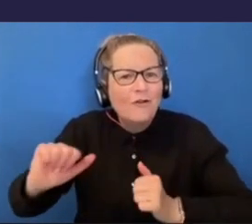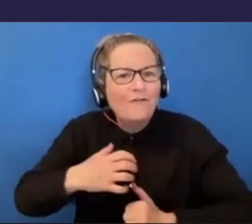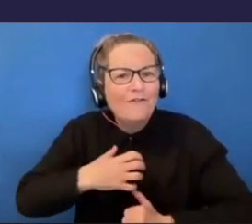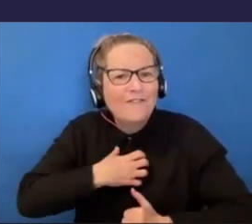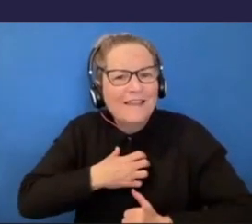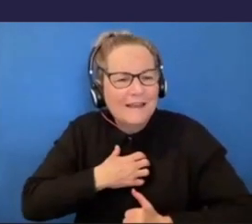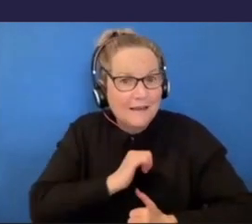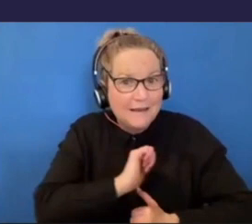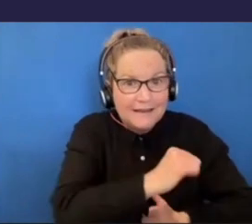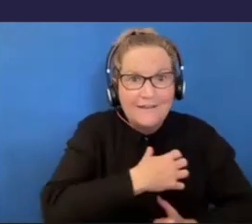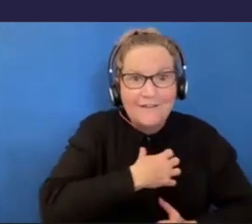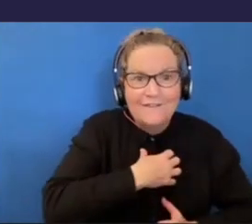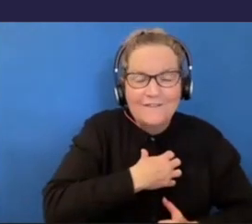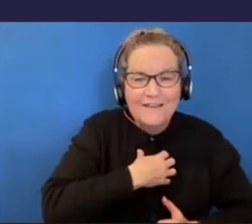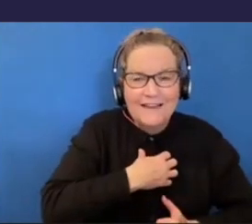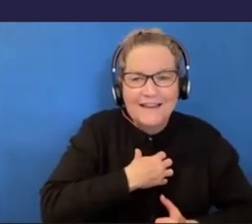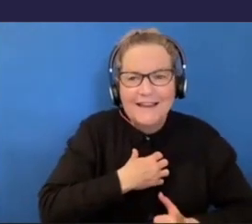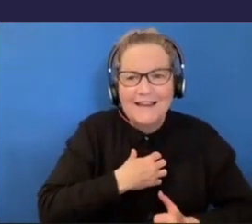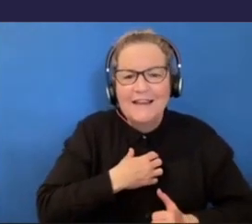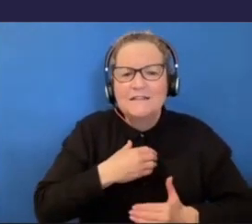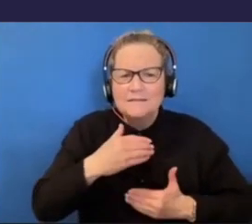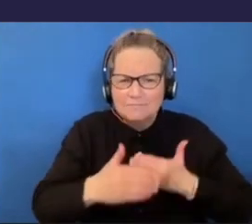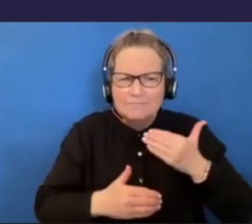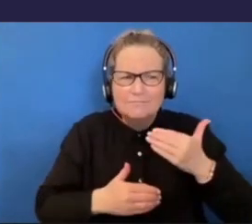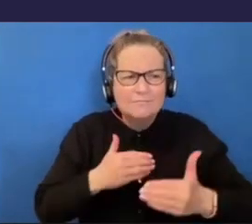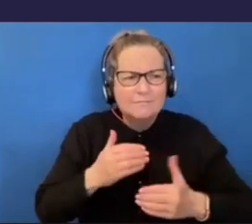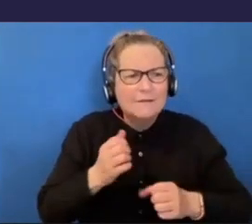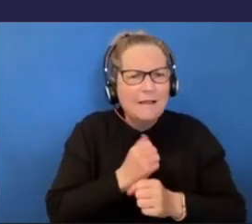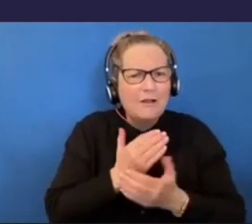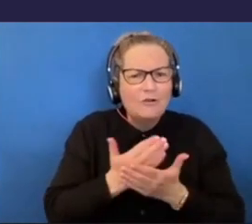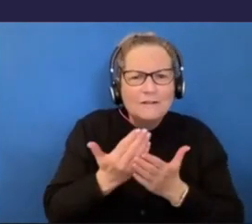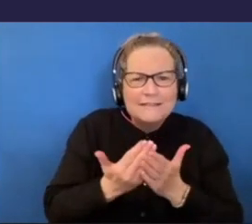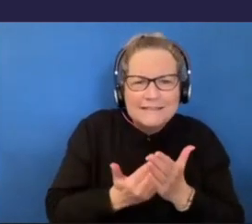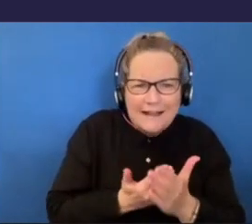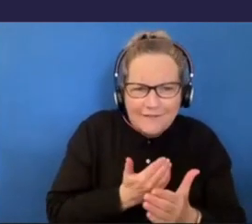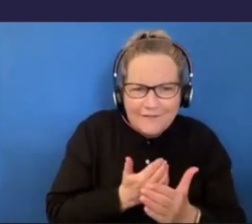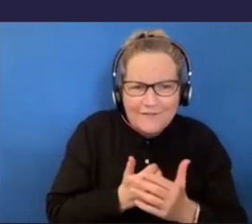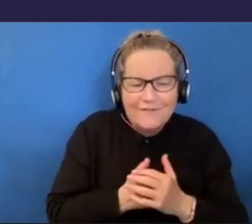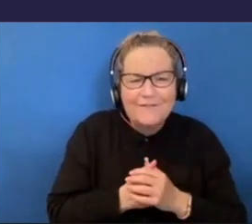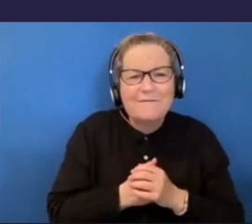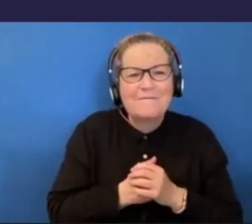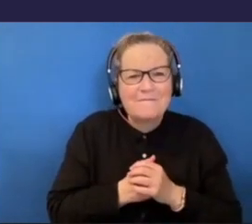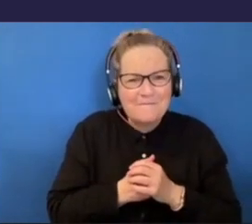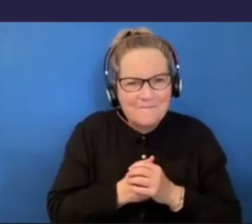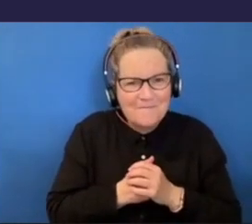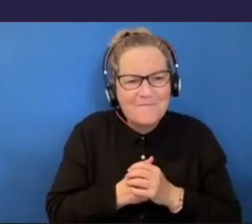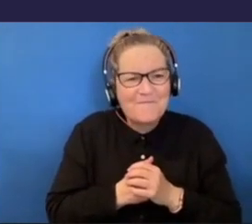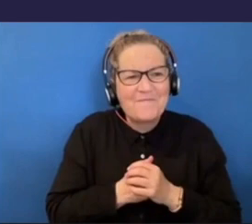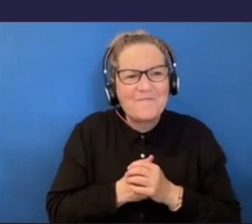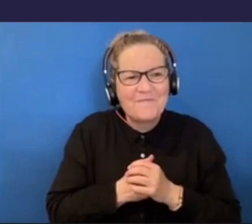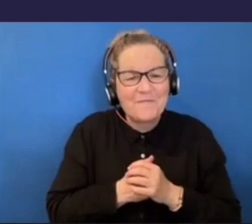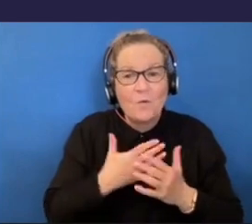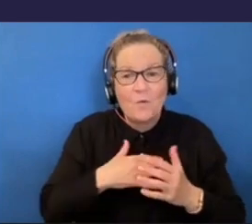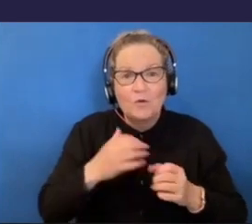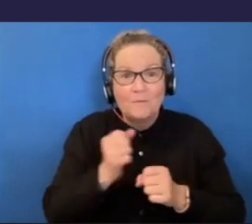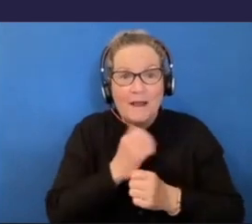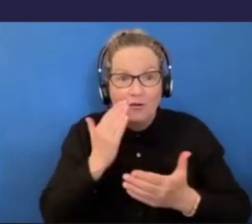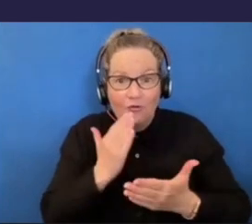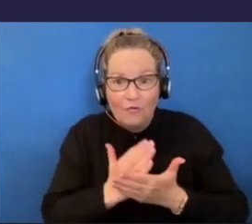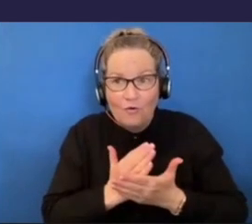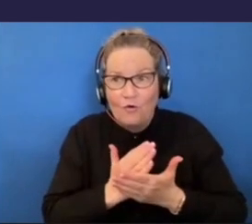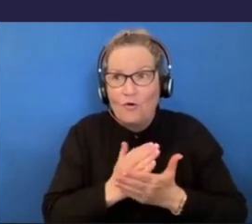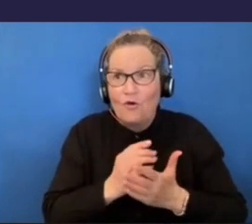and, um, a safe and a methodical way. And to ensure that Jacob, um,